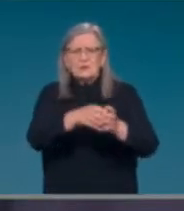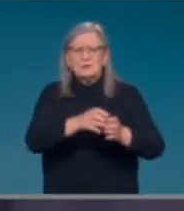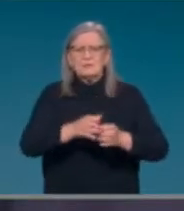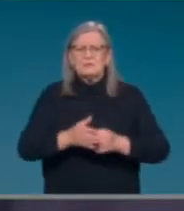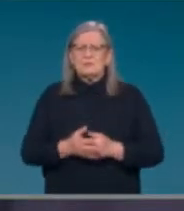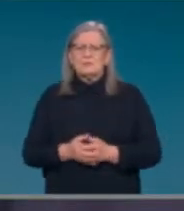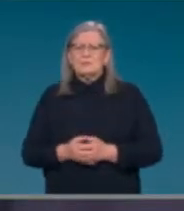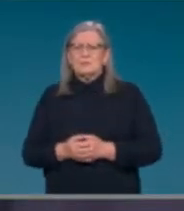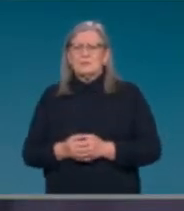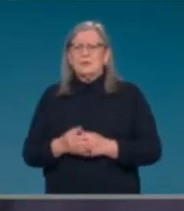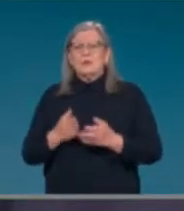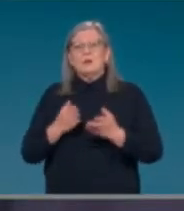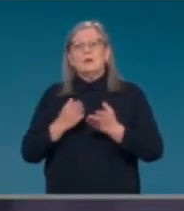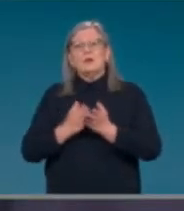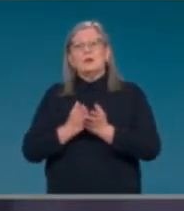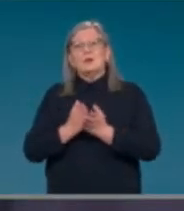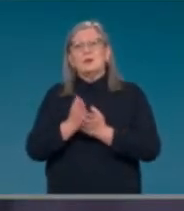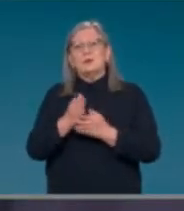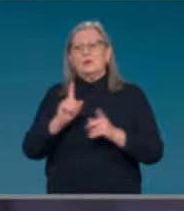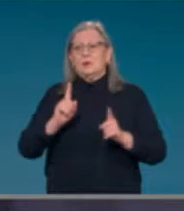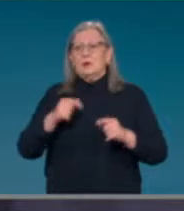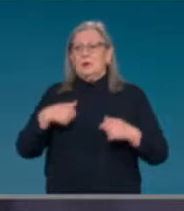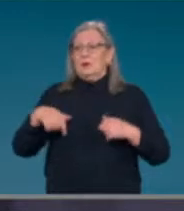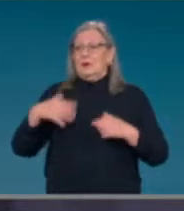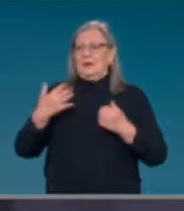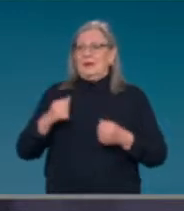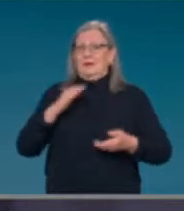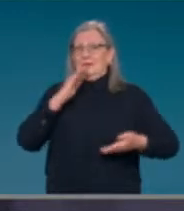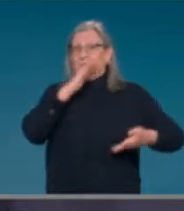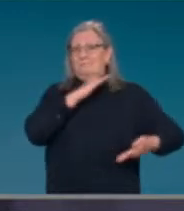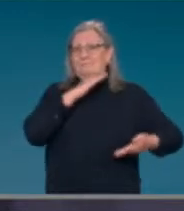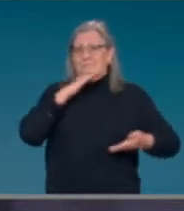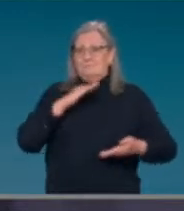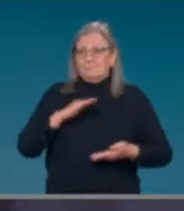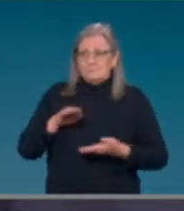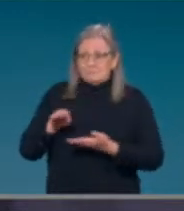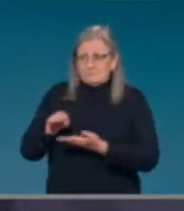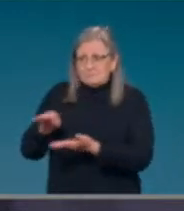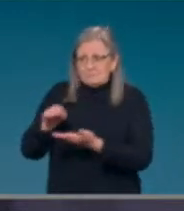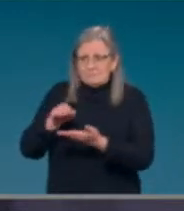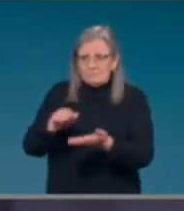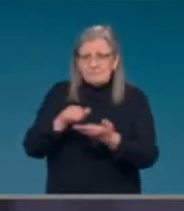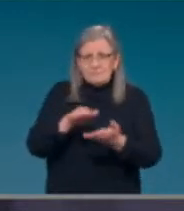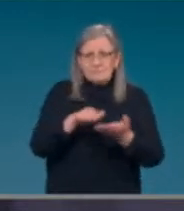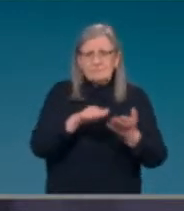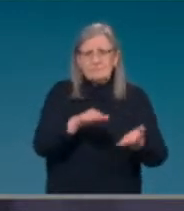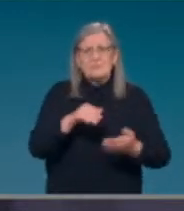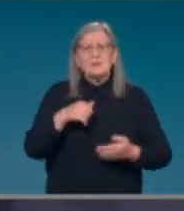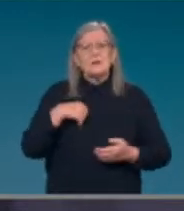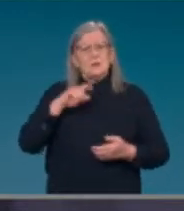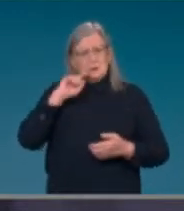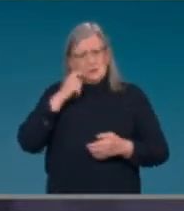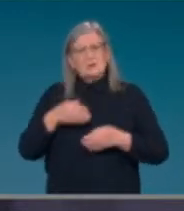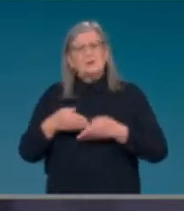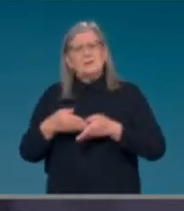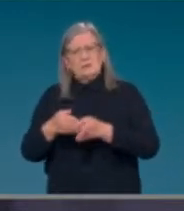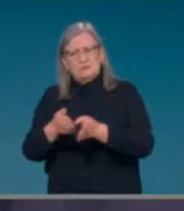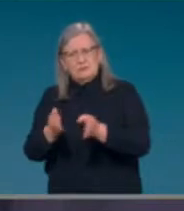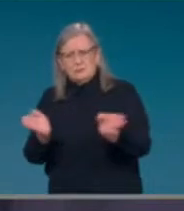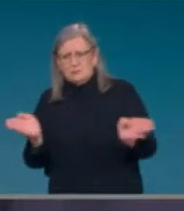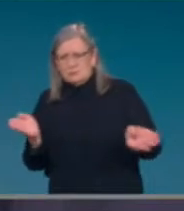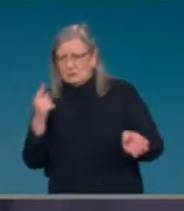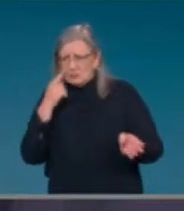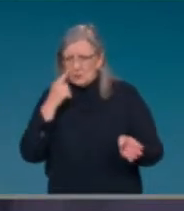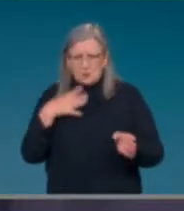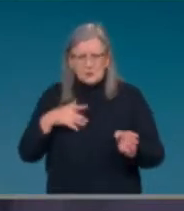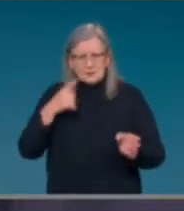uh, medical stockpile. Uh, but we're making it generally available and, uh, we'll, uh, let that market develop. And for those that have